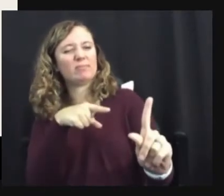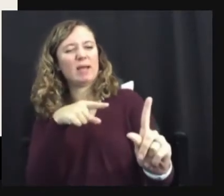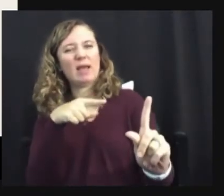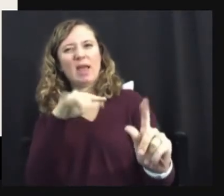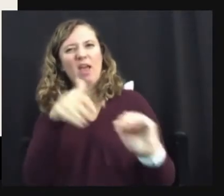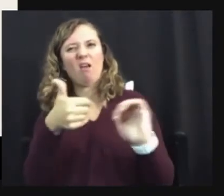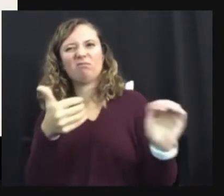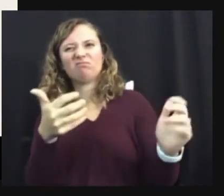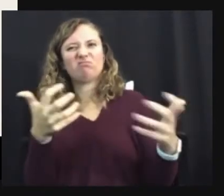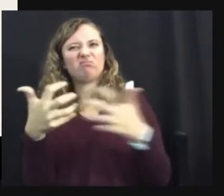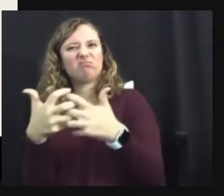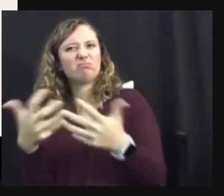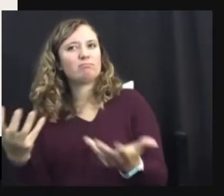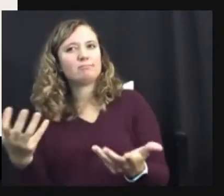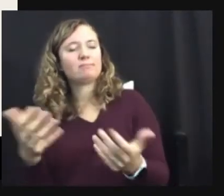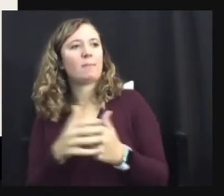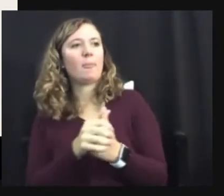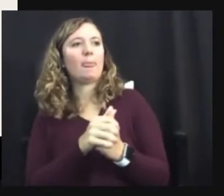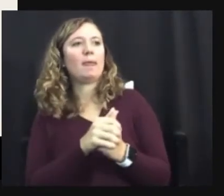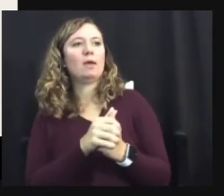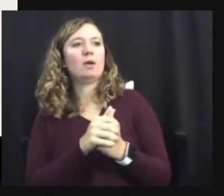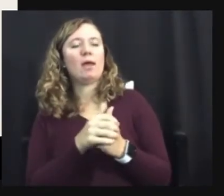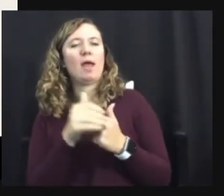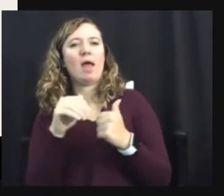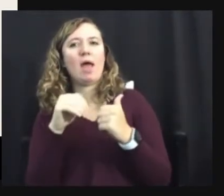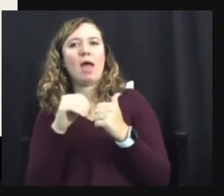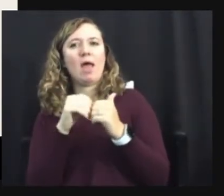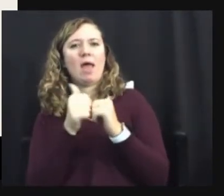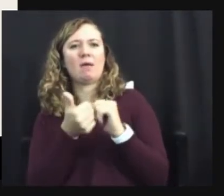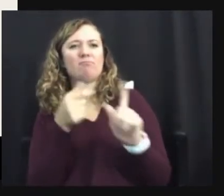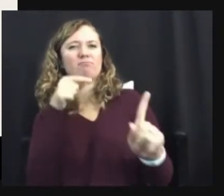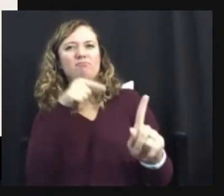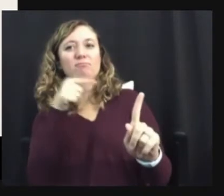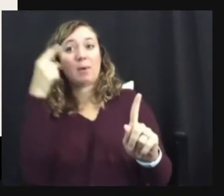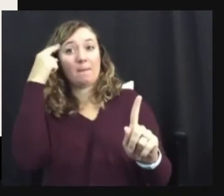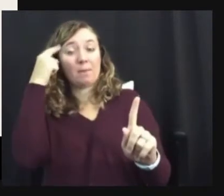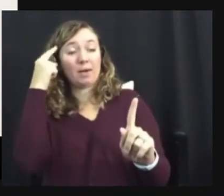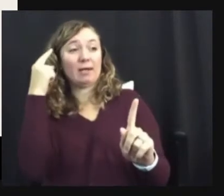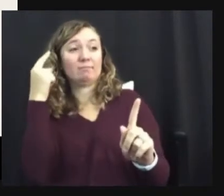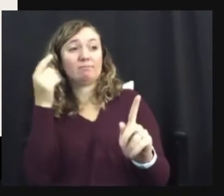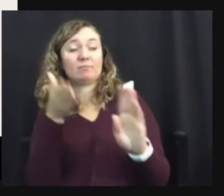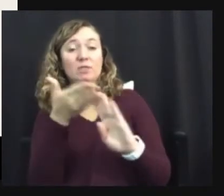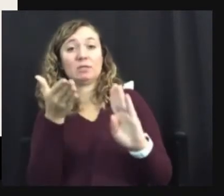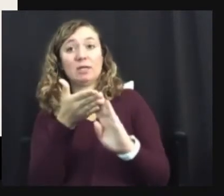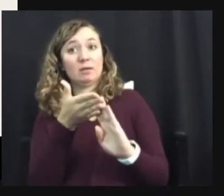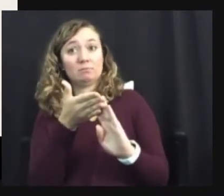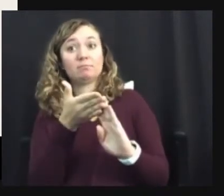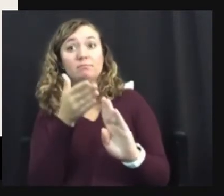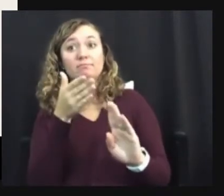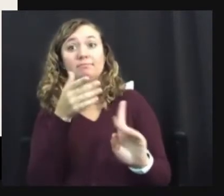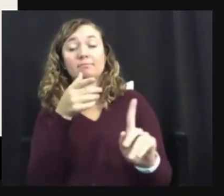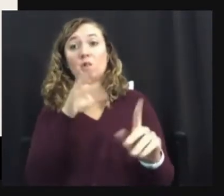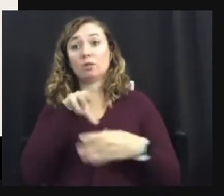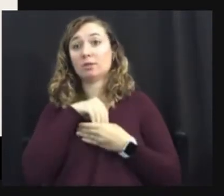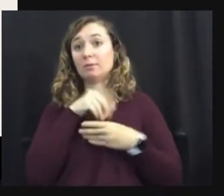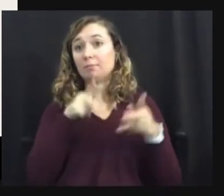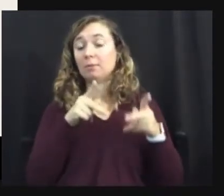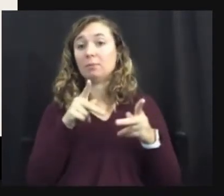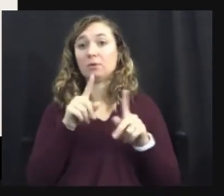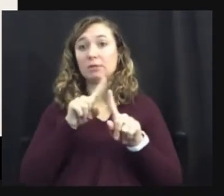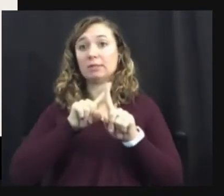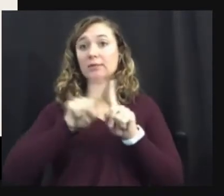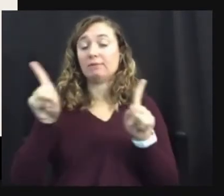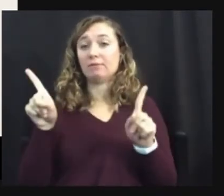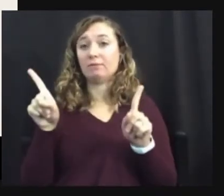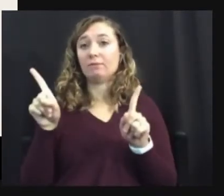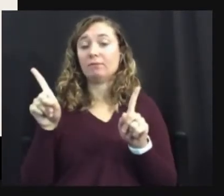autistic people, our brains function quite differently from allistic people. So the